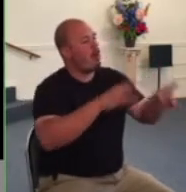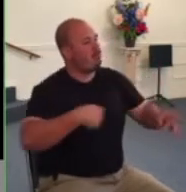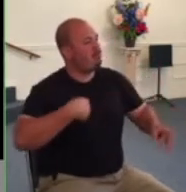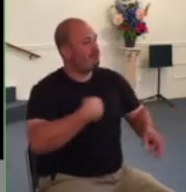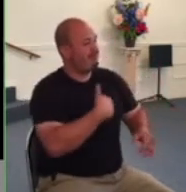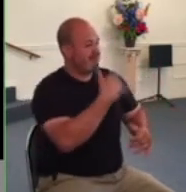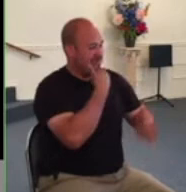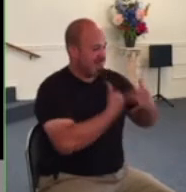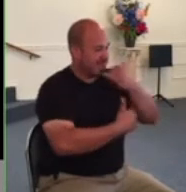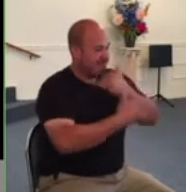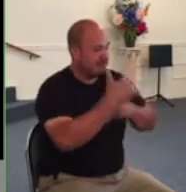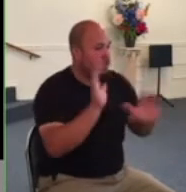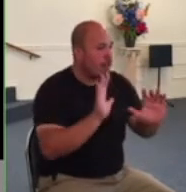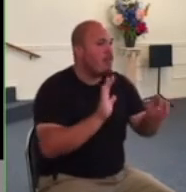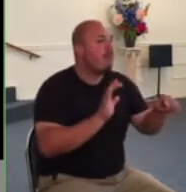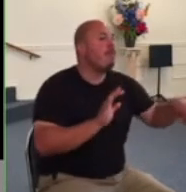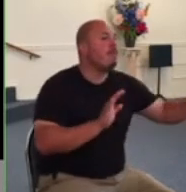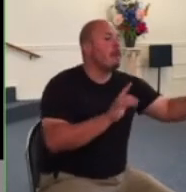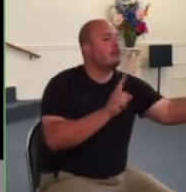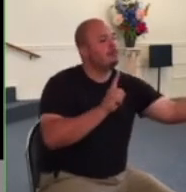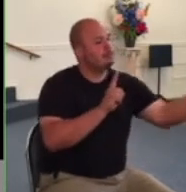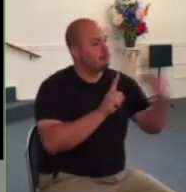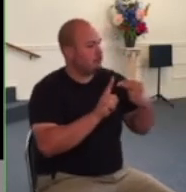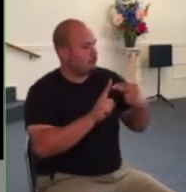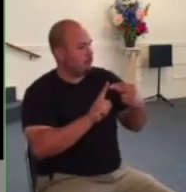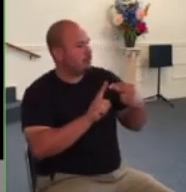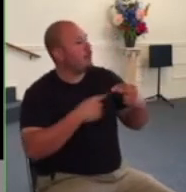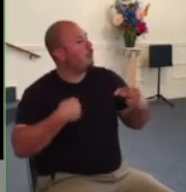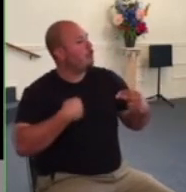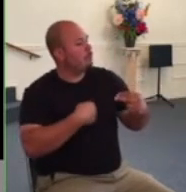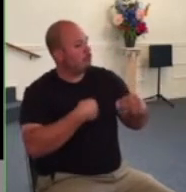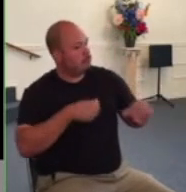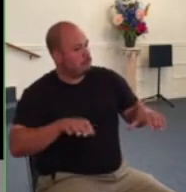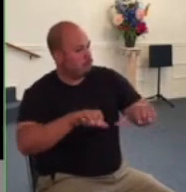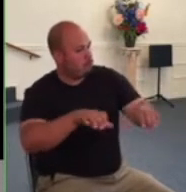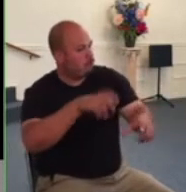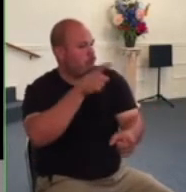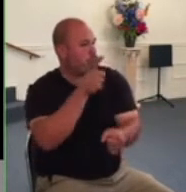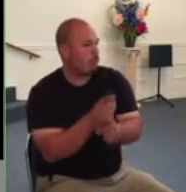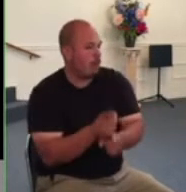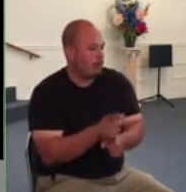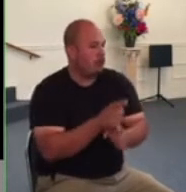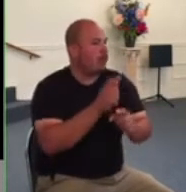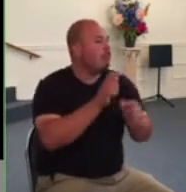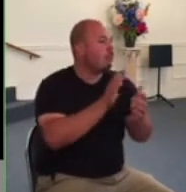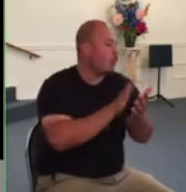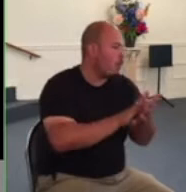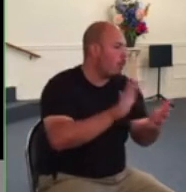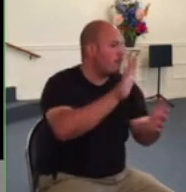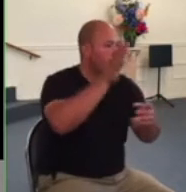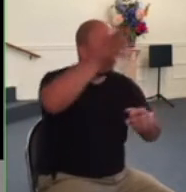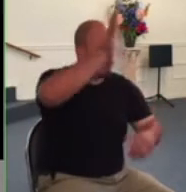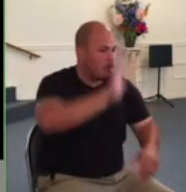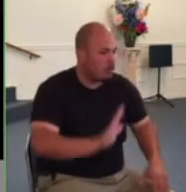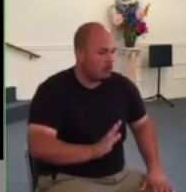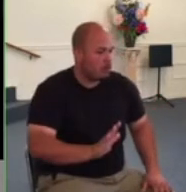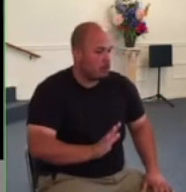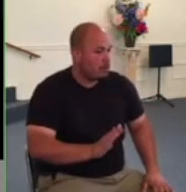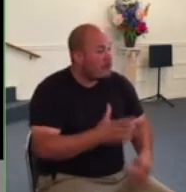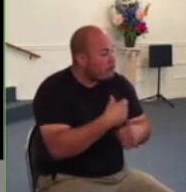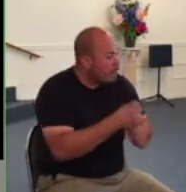good deeds and glorify god on the day he visits us submit yourselves for the lord's sake to every human authority